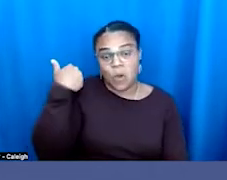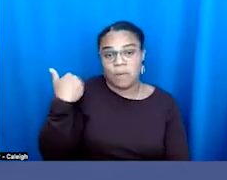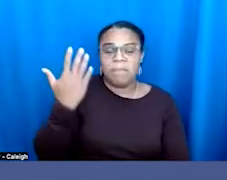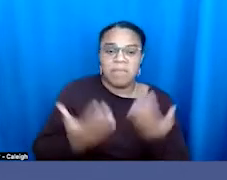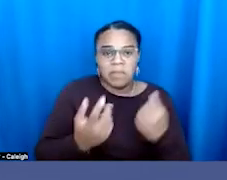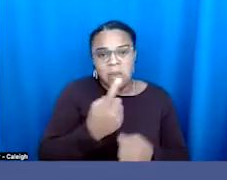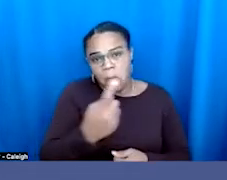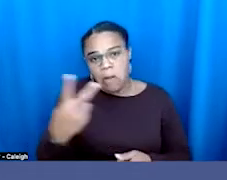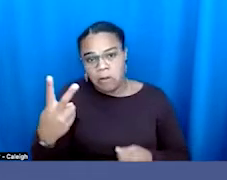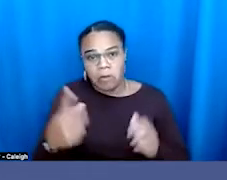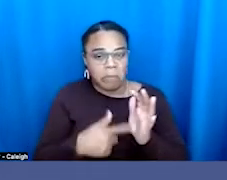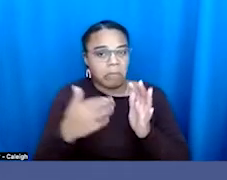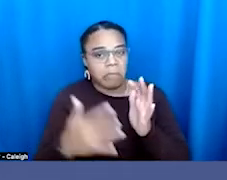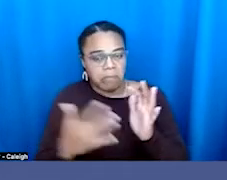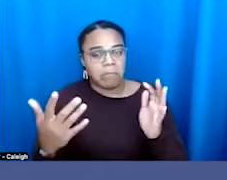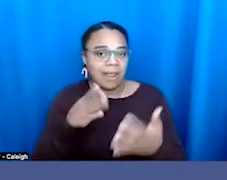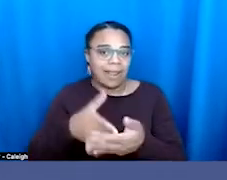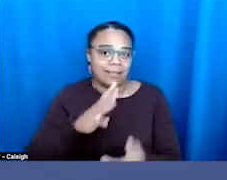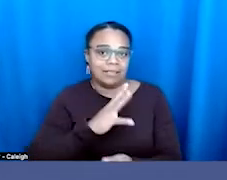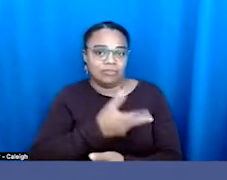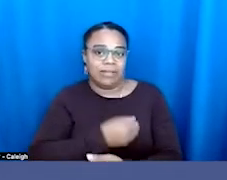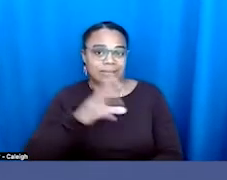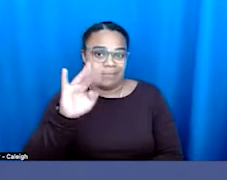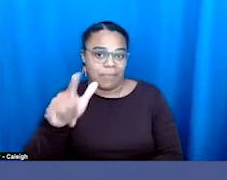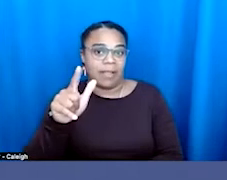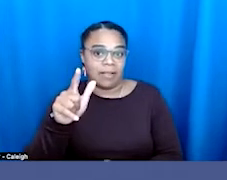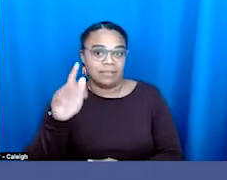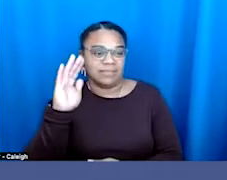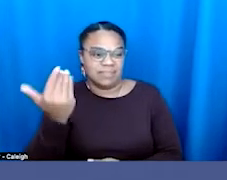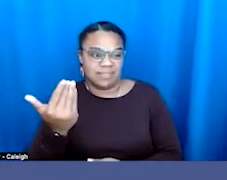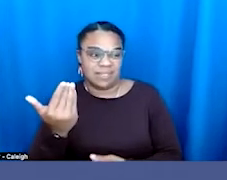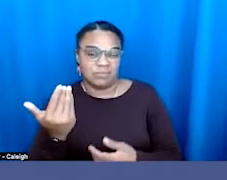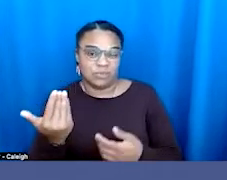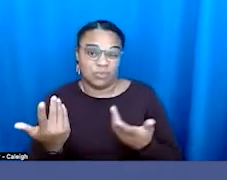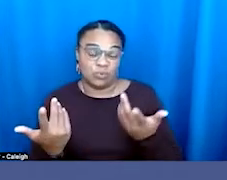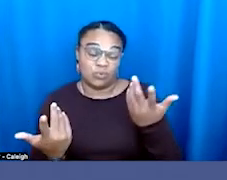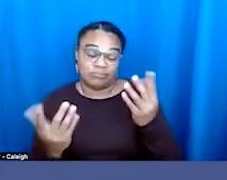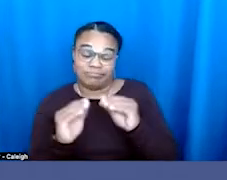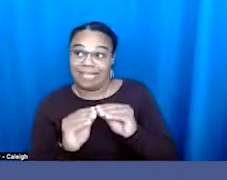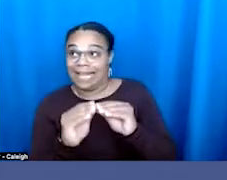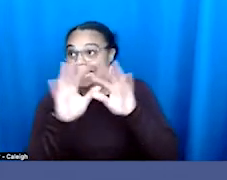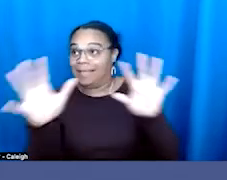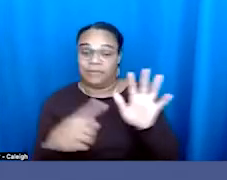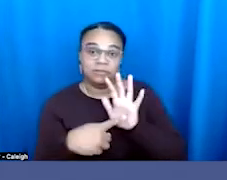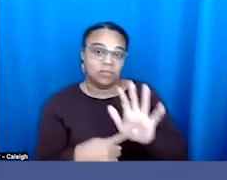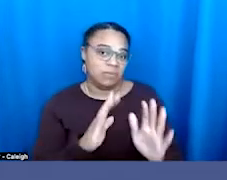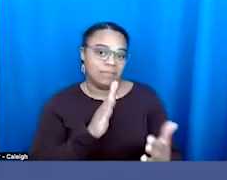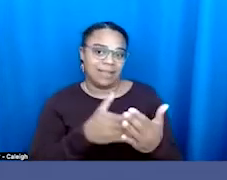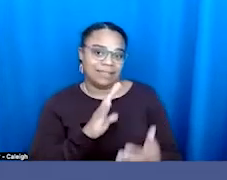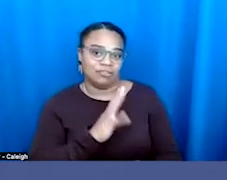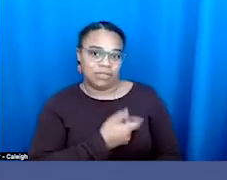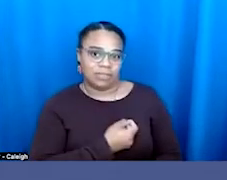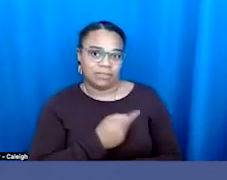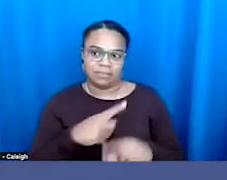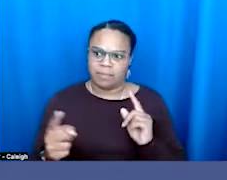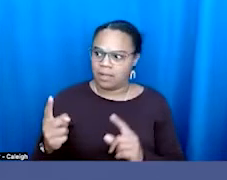these anti-trans bills. That really spelled it all out as being squarely anti-transgender. Then a year later, there were